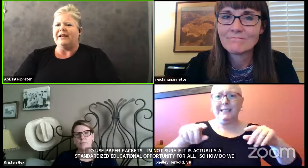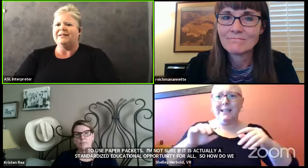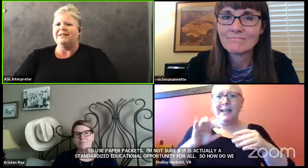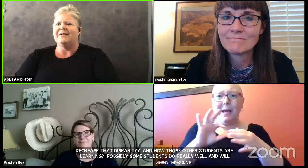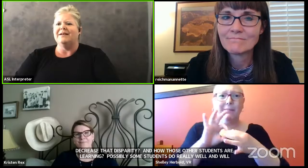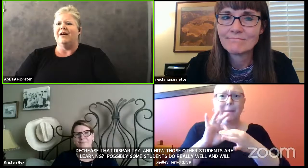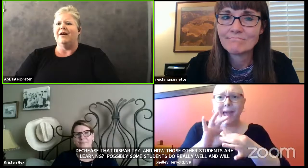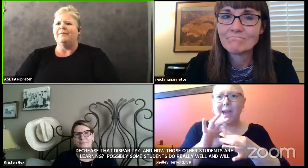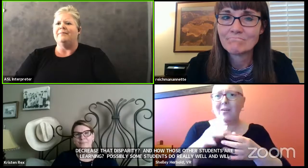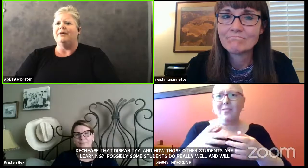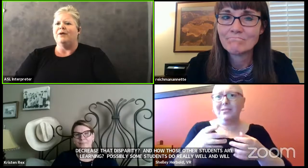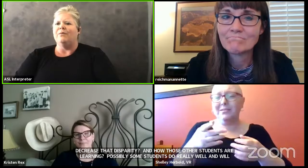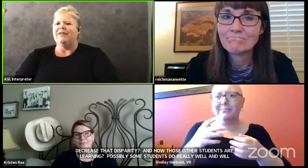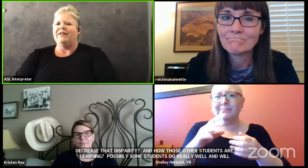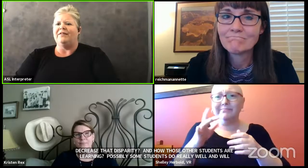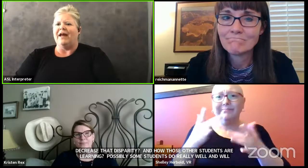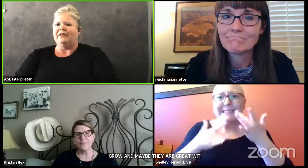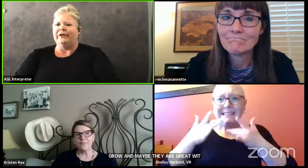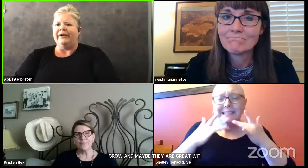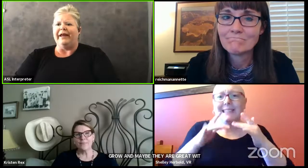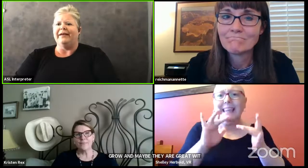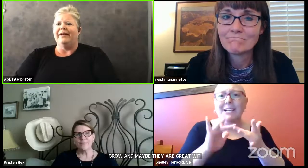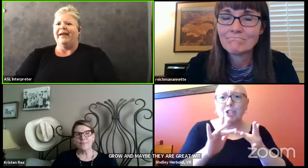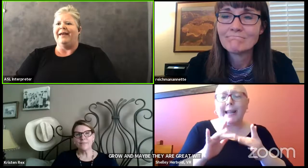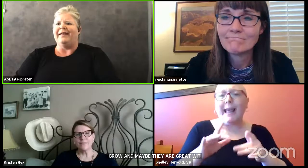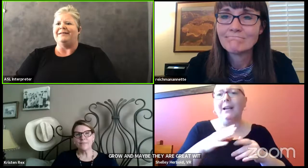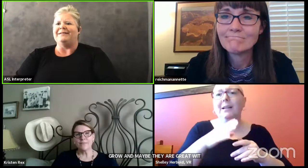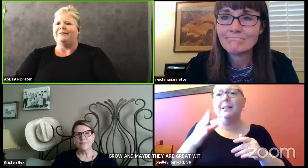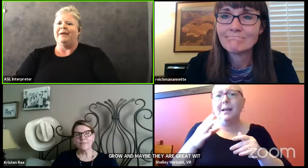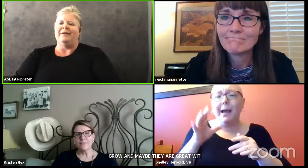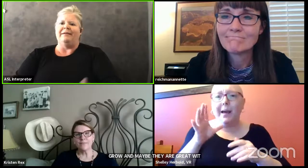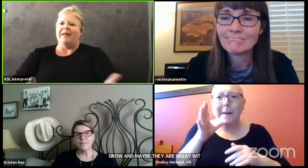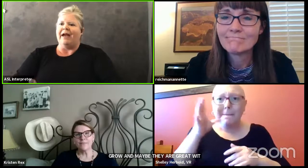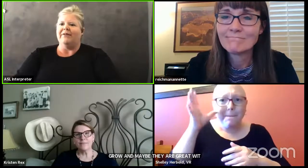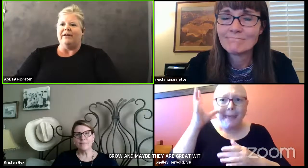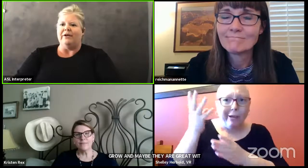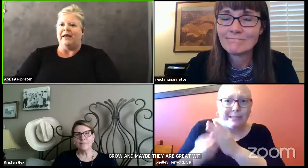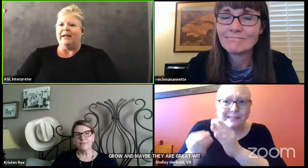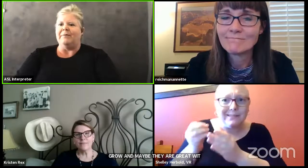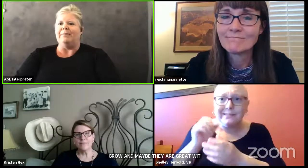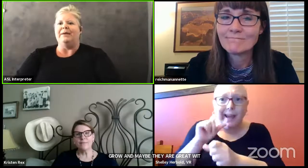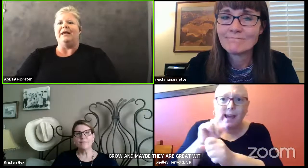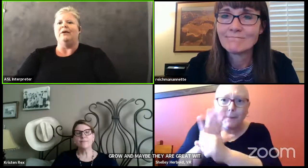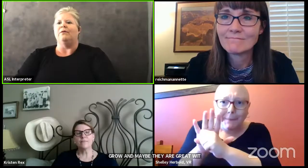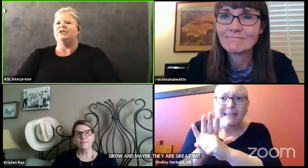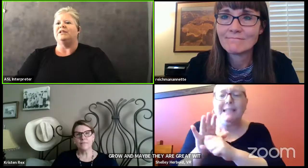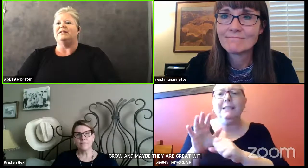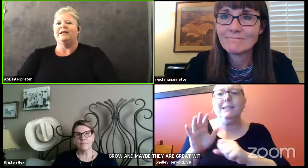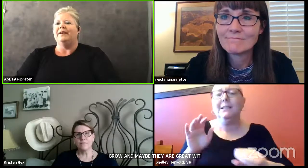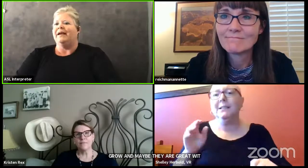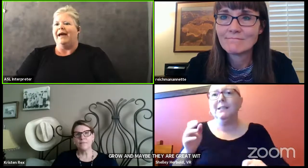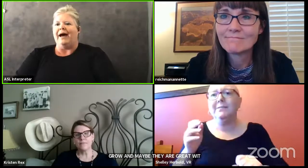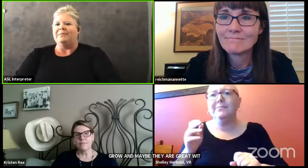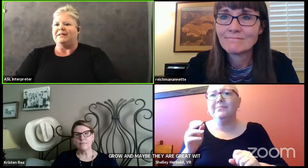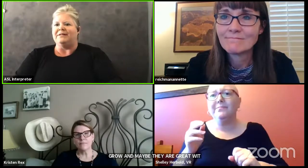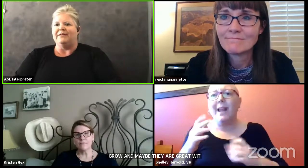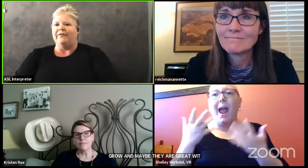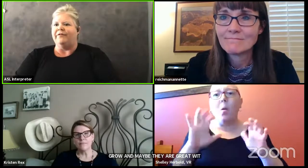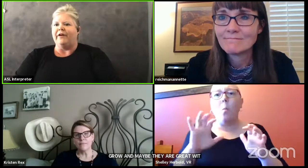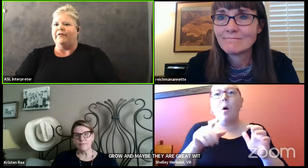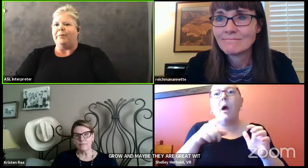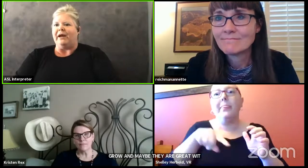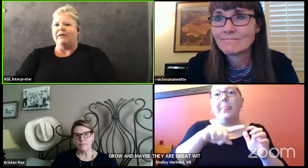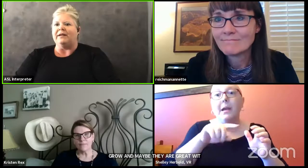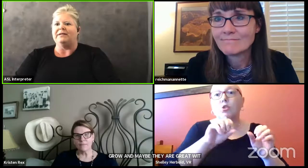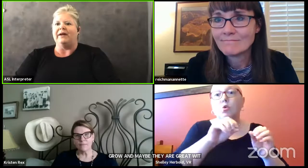disparities within that learning and maybe lack of internet it may be or just absence